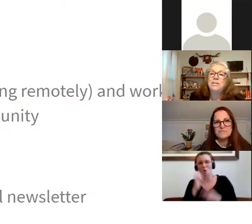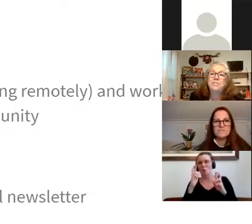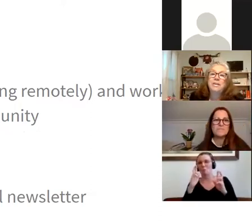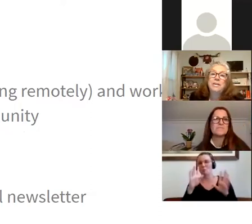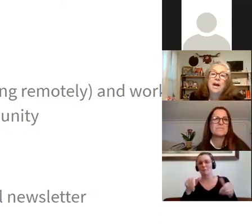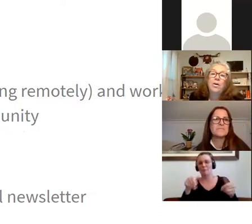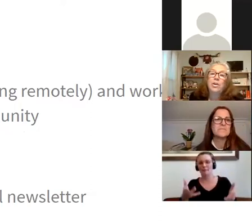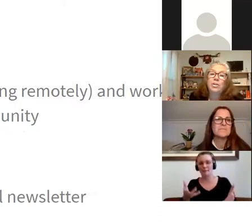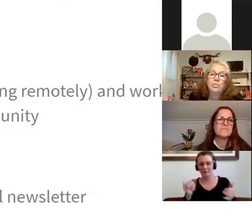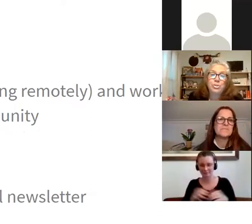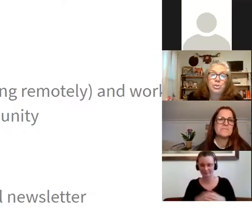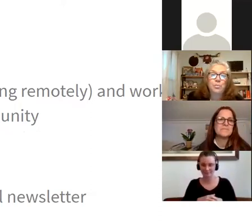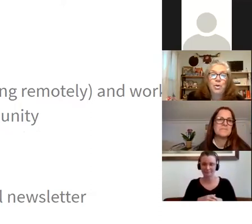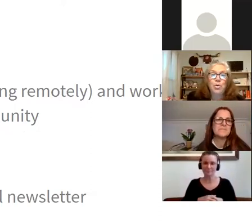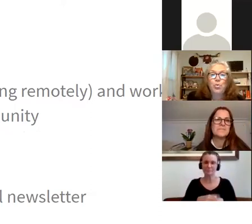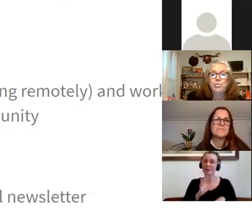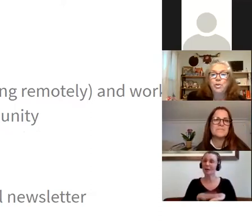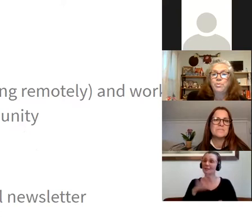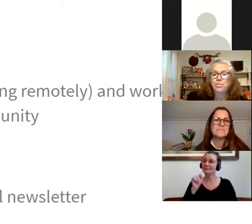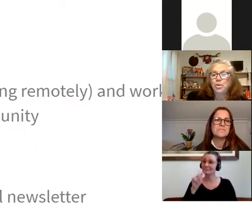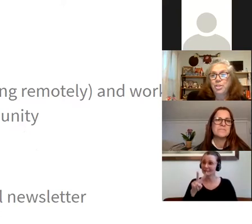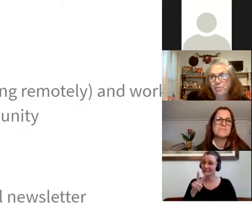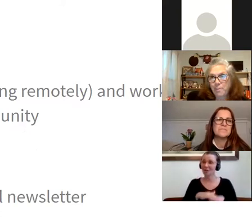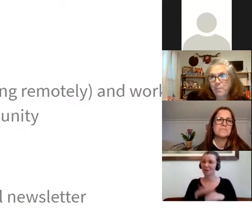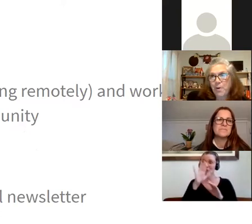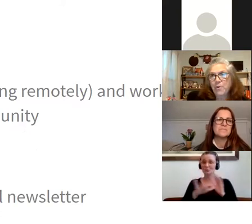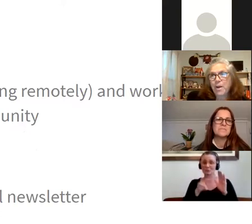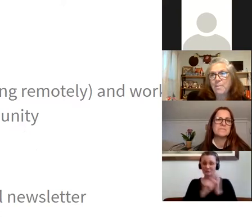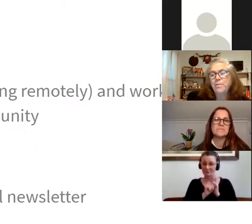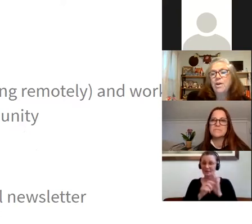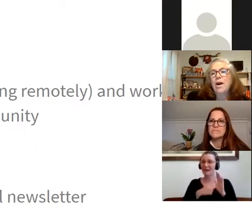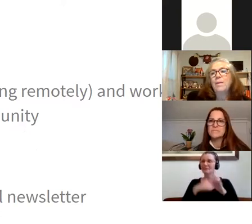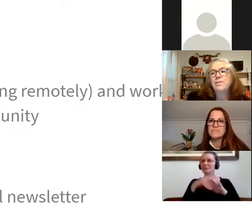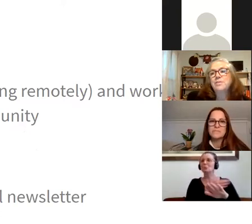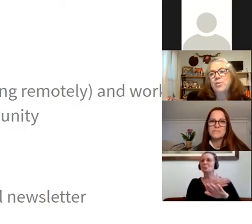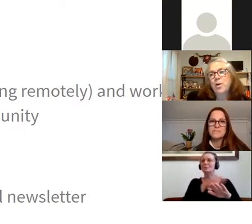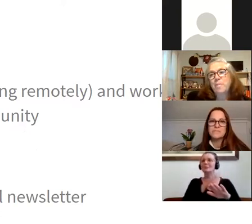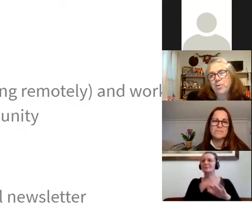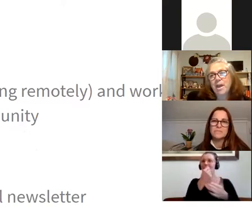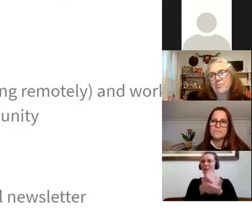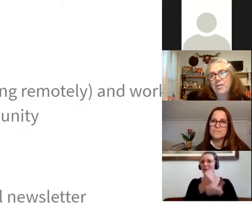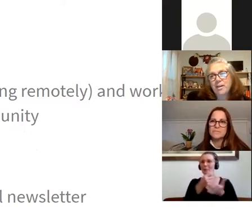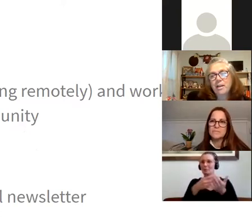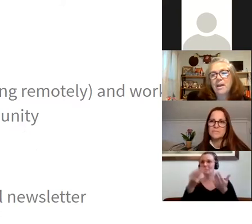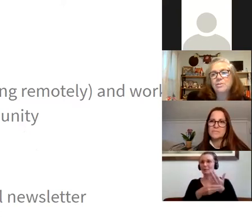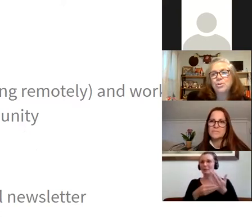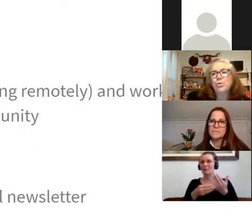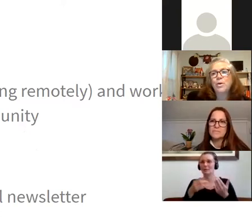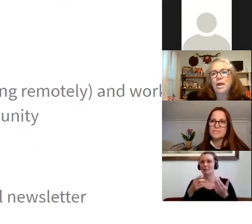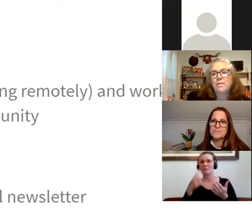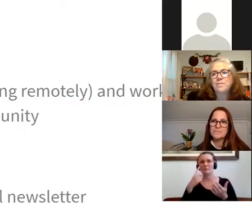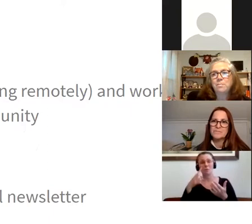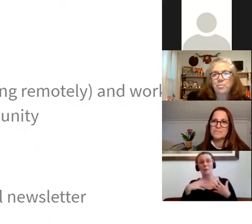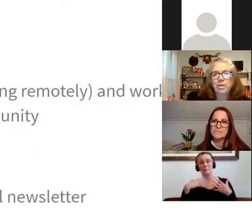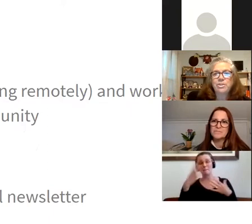on TV now and on YouTube, we're doing our musical therapy program. This is for our Memory Cafe clients who